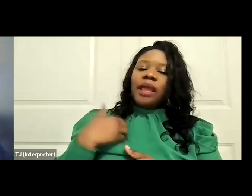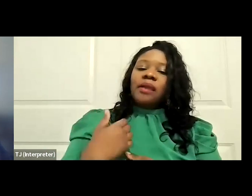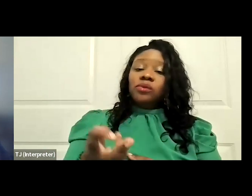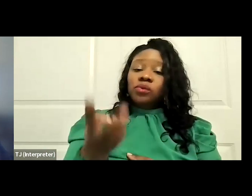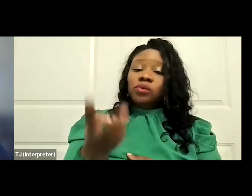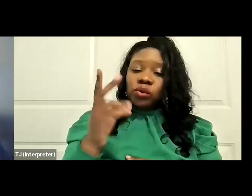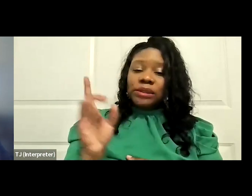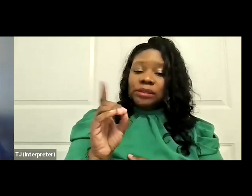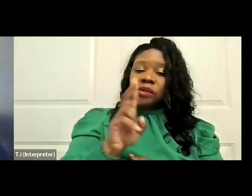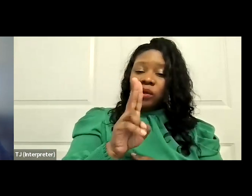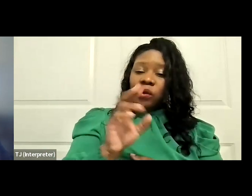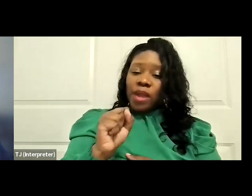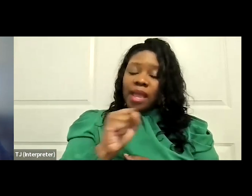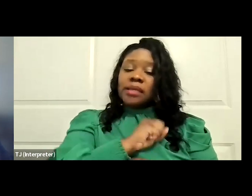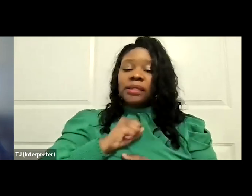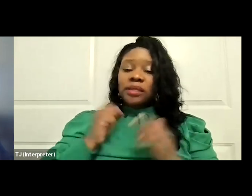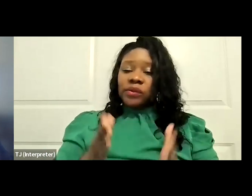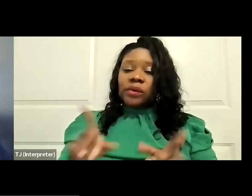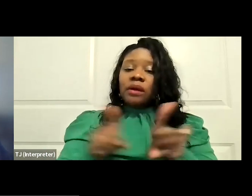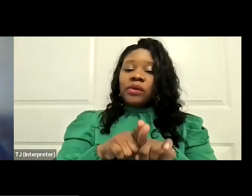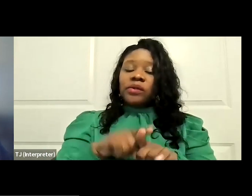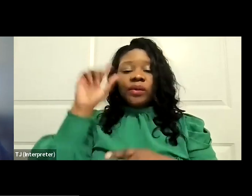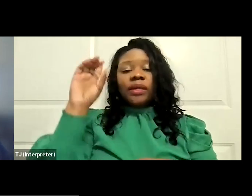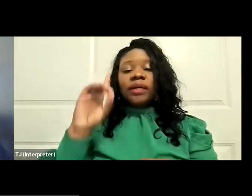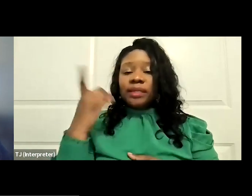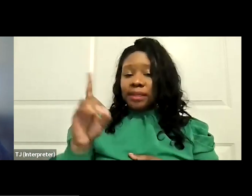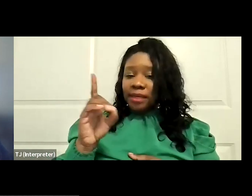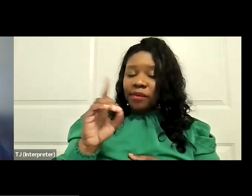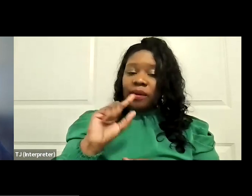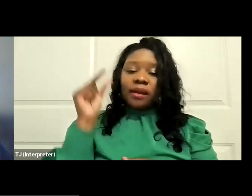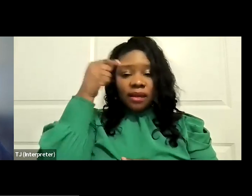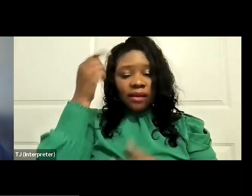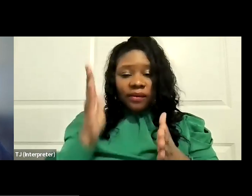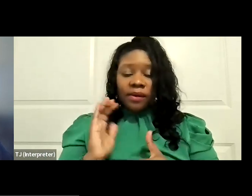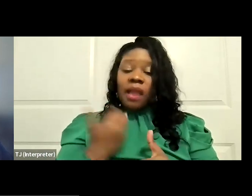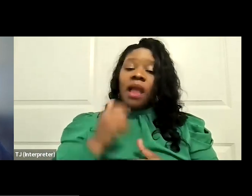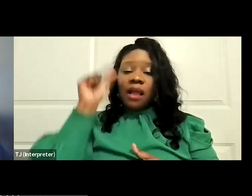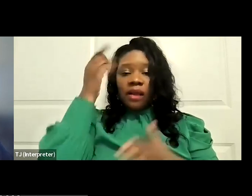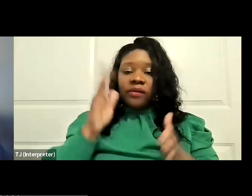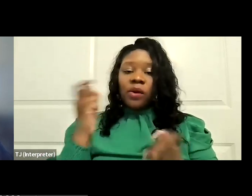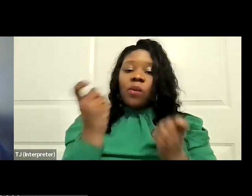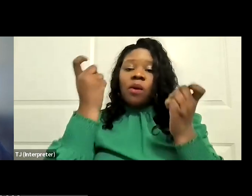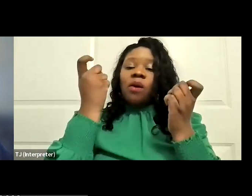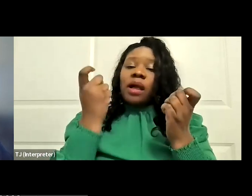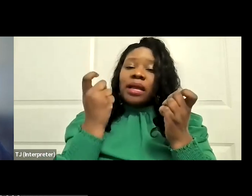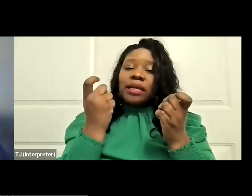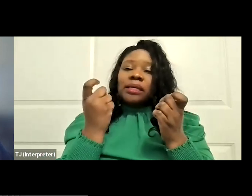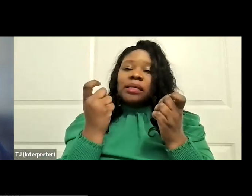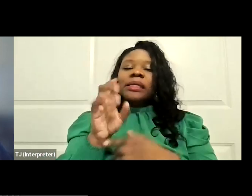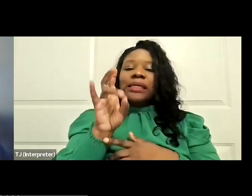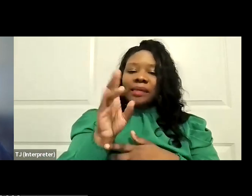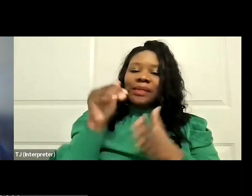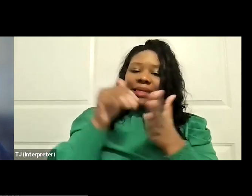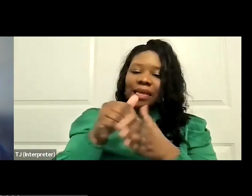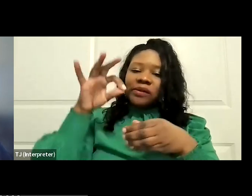U.S. senators and a Democratic governor. By the way, our governor won with a landslide of 17,000 votes